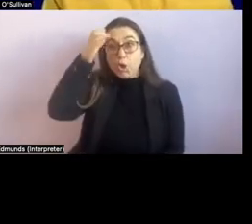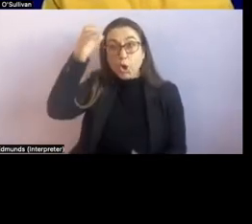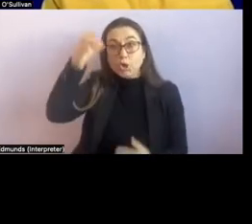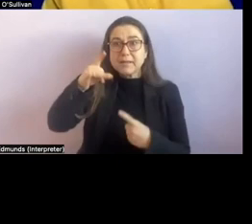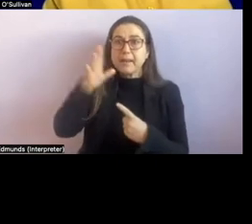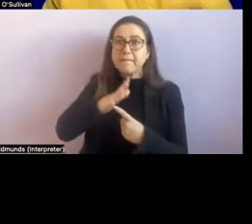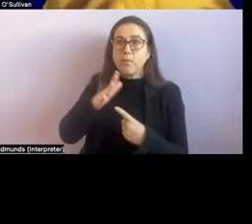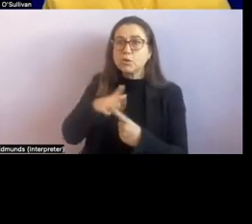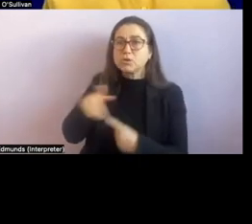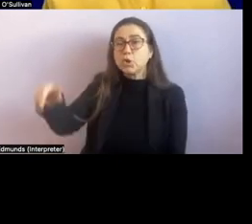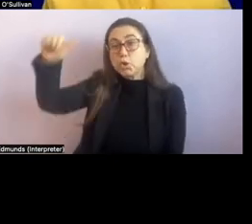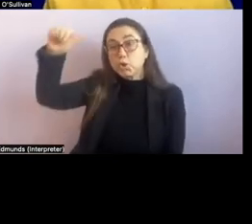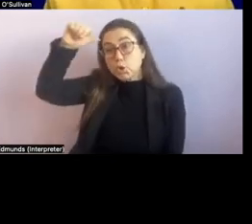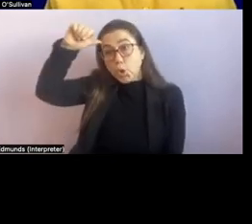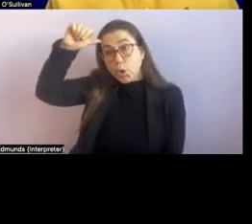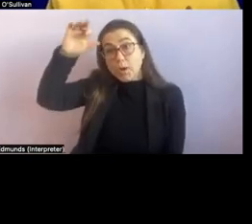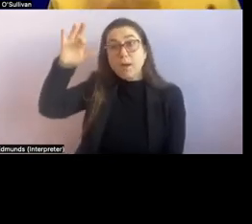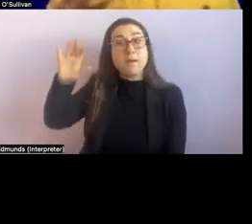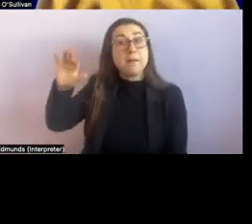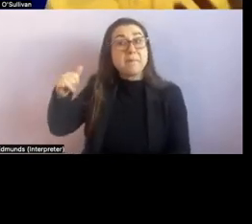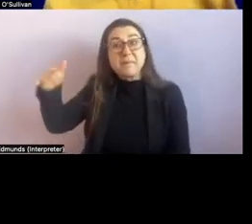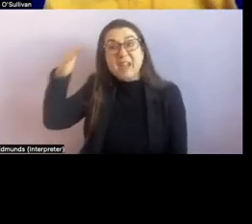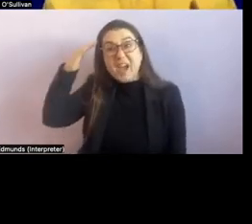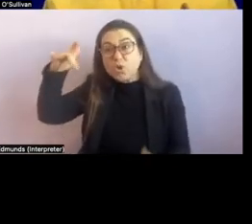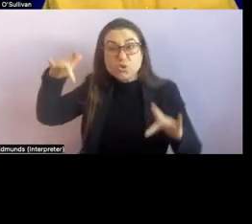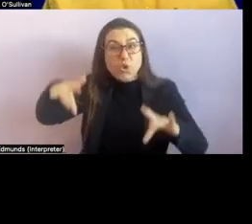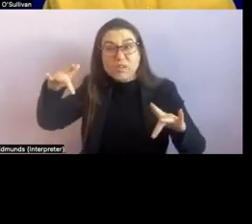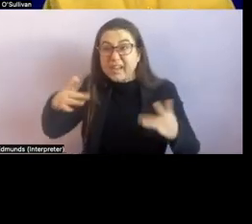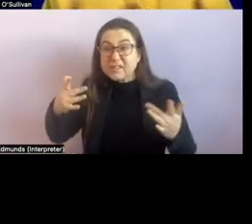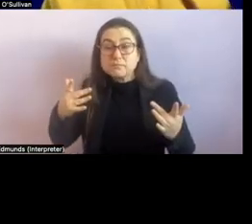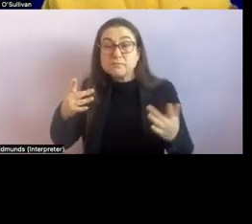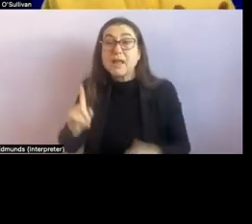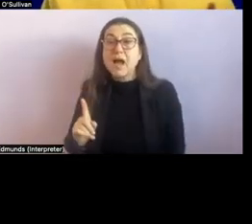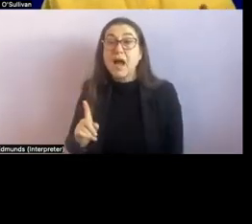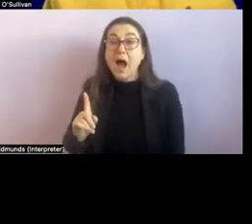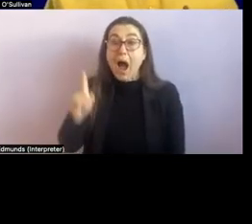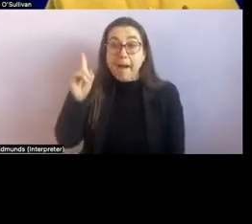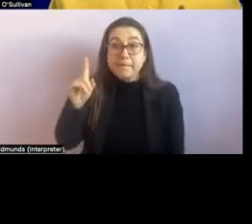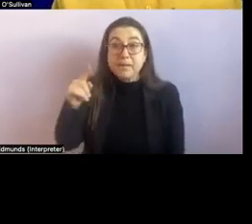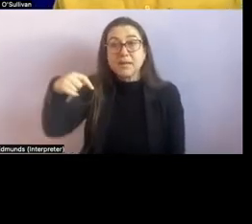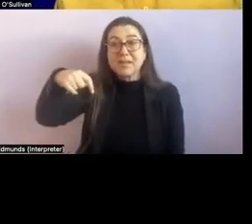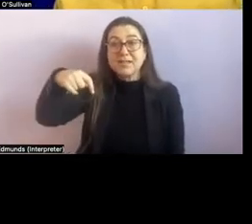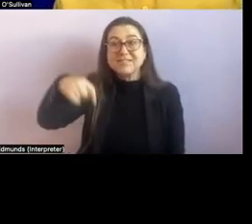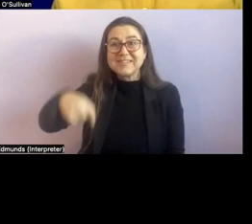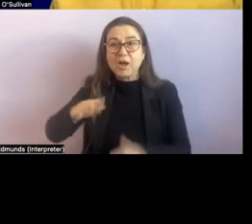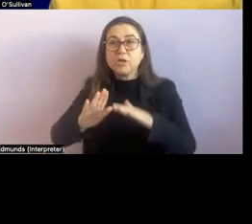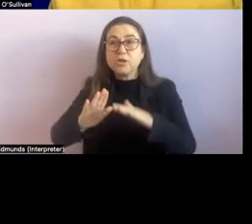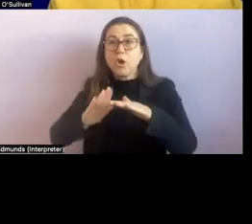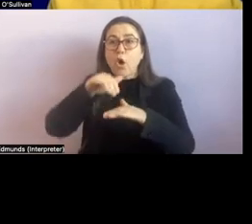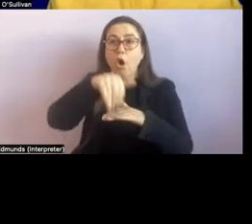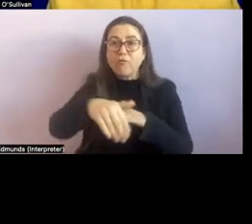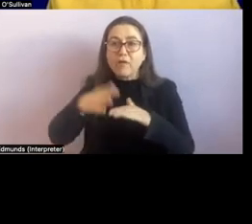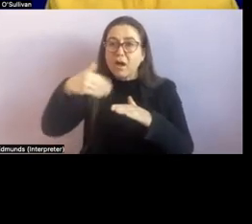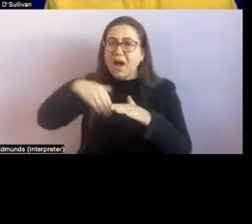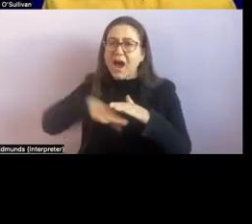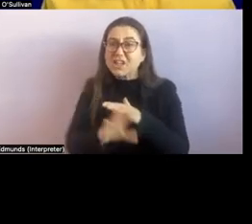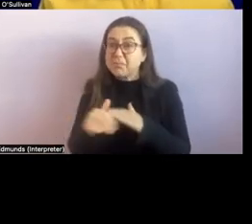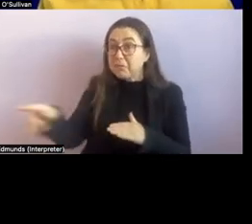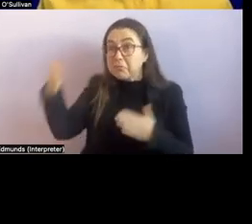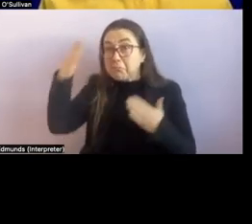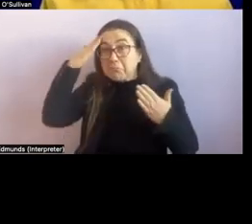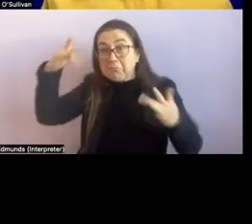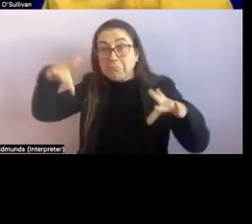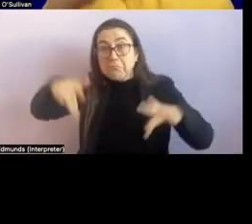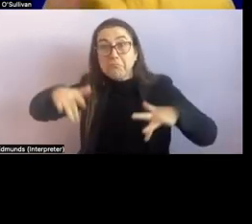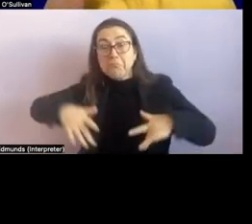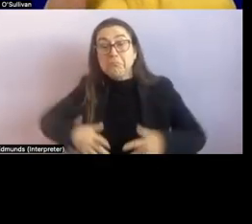not be developed once you meet someone in their adult is up down um over under those sorts of things and as we saw in